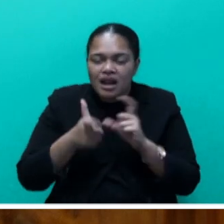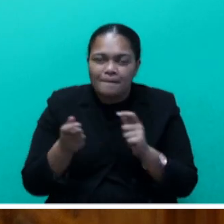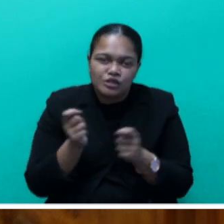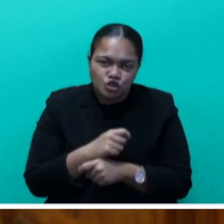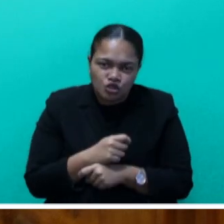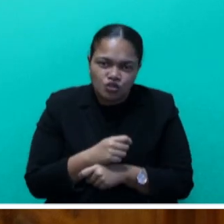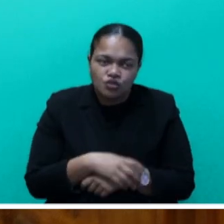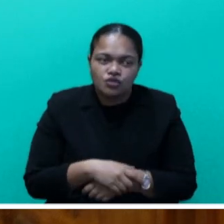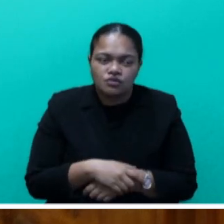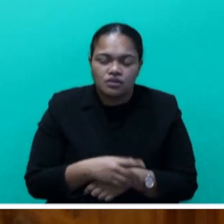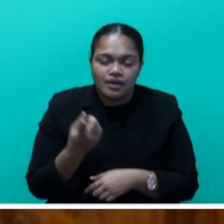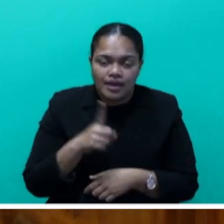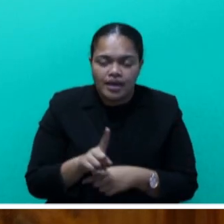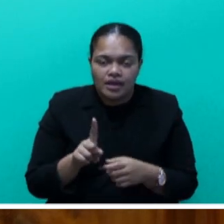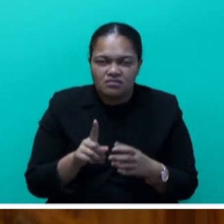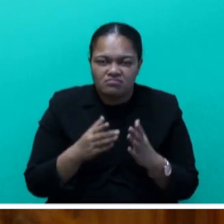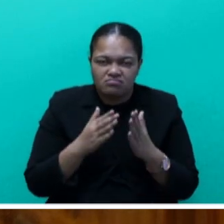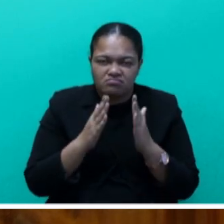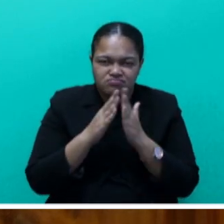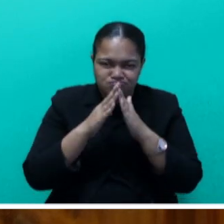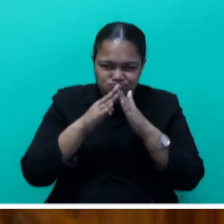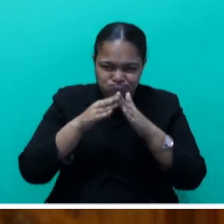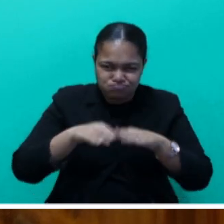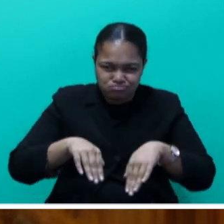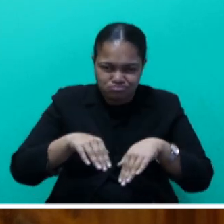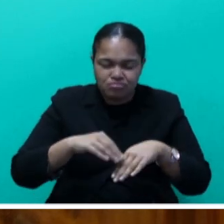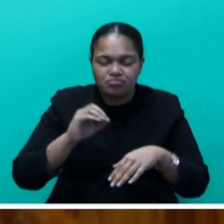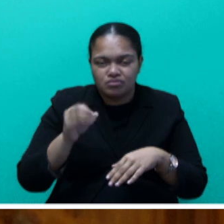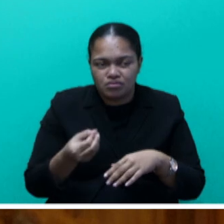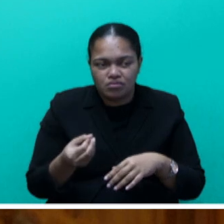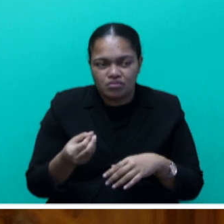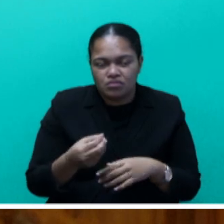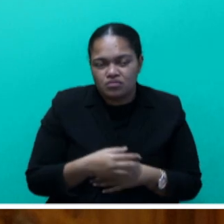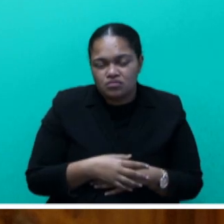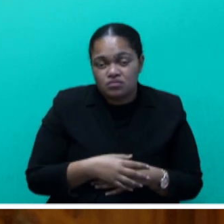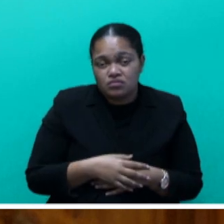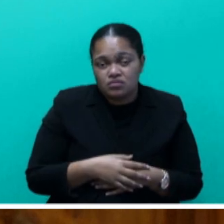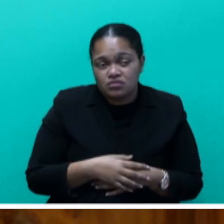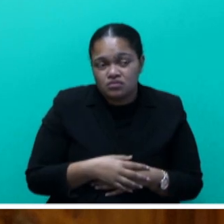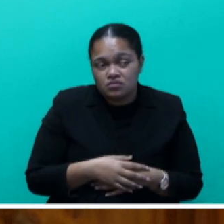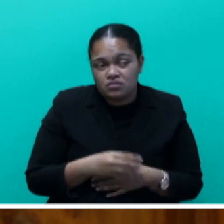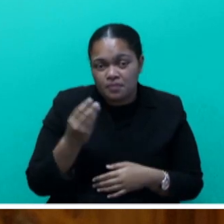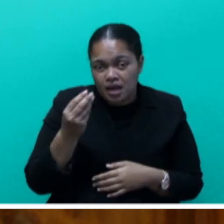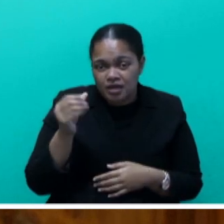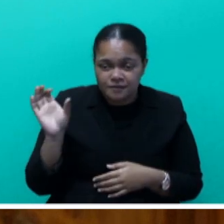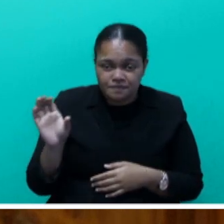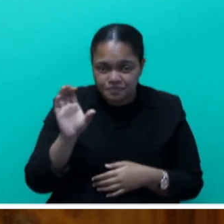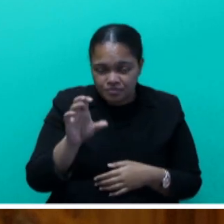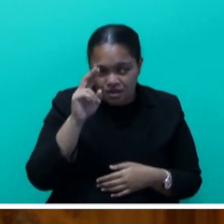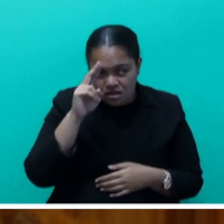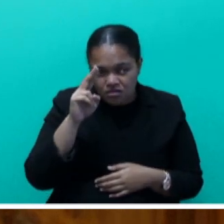and its falling apart. A separate $500,000 is allocated to the National Trust